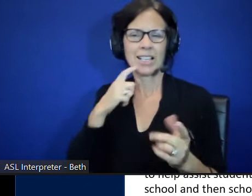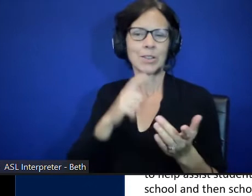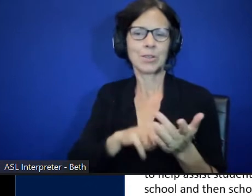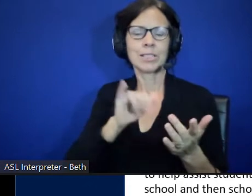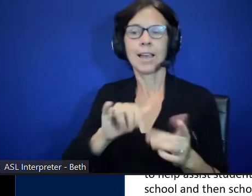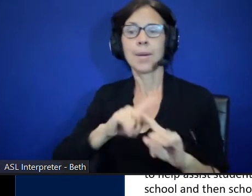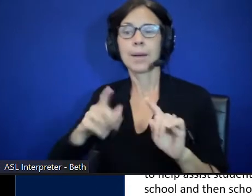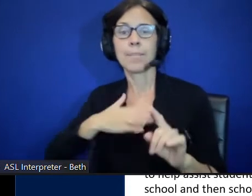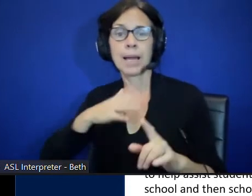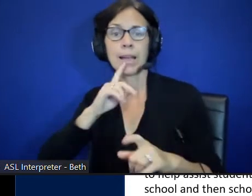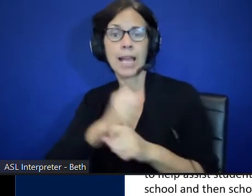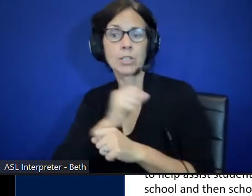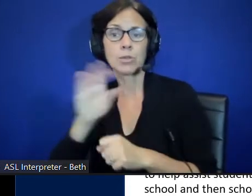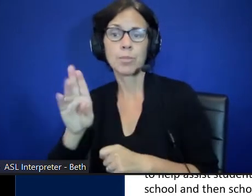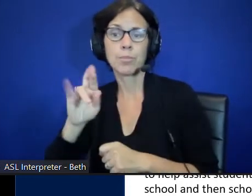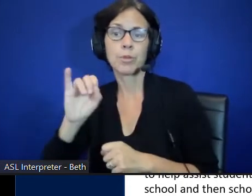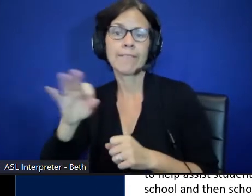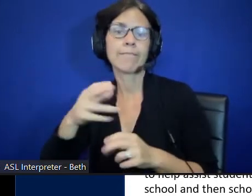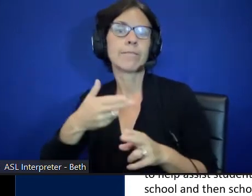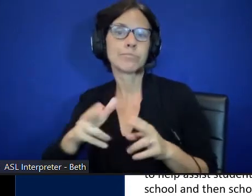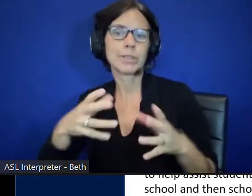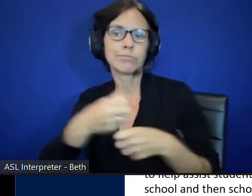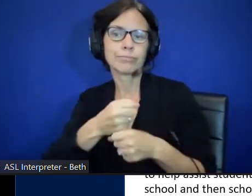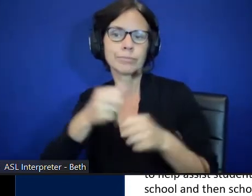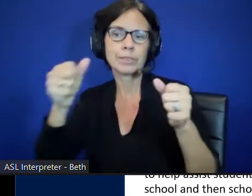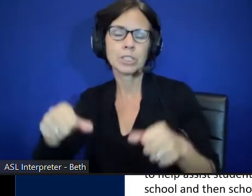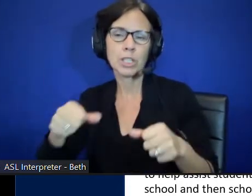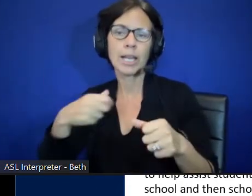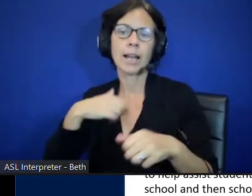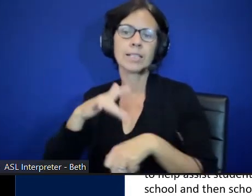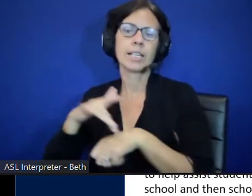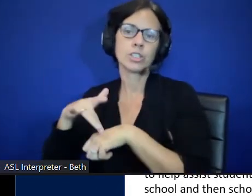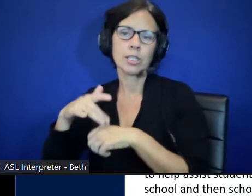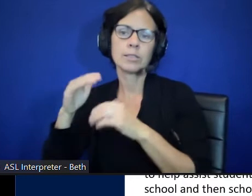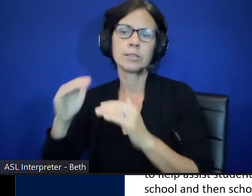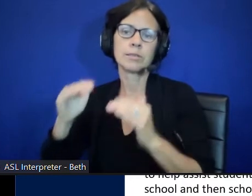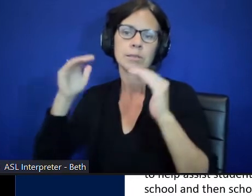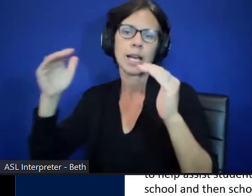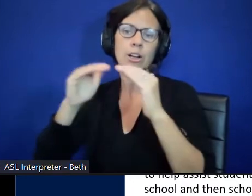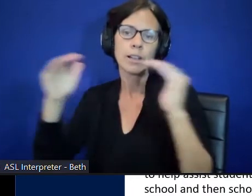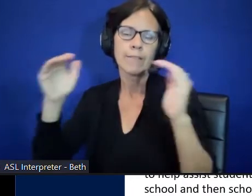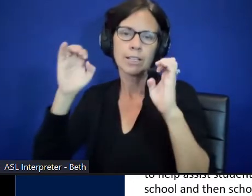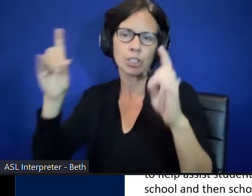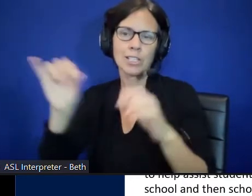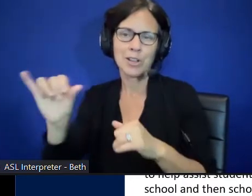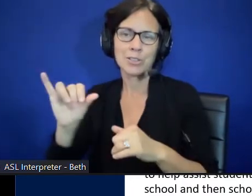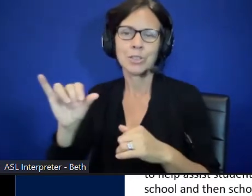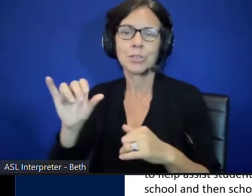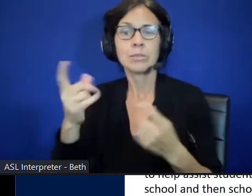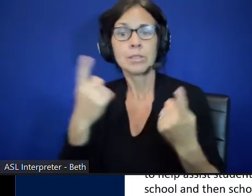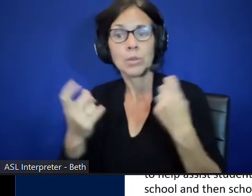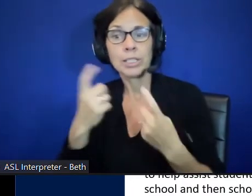actual brief, I do touch on secondary education in that as well. Are there any questions?